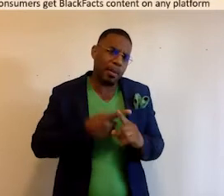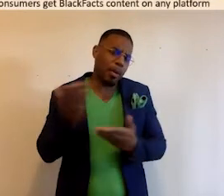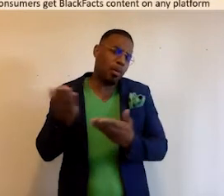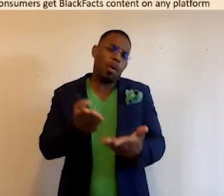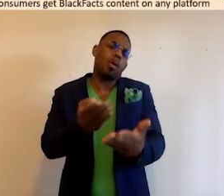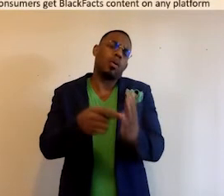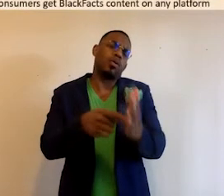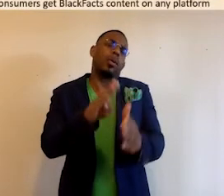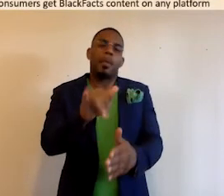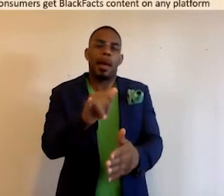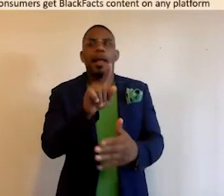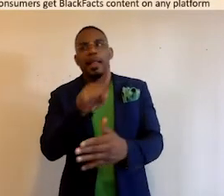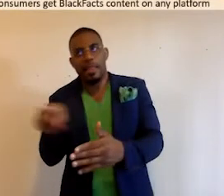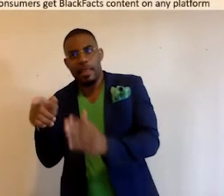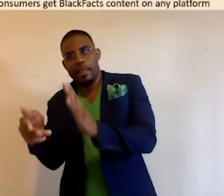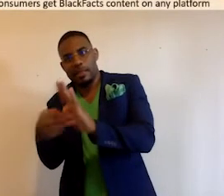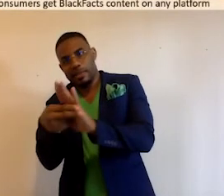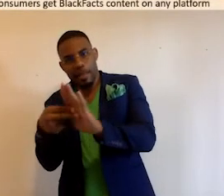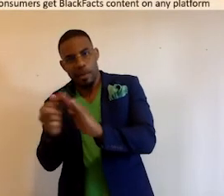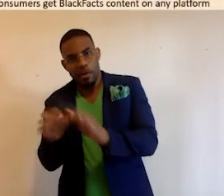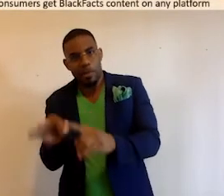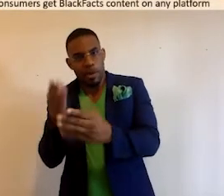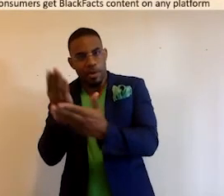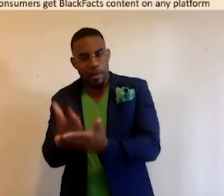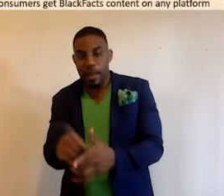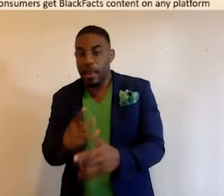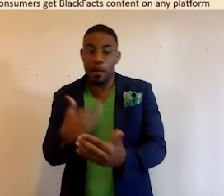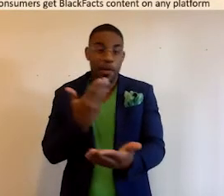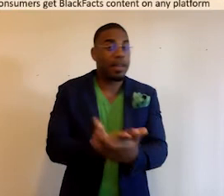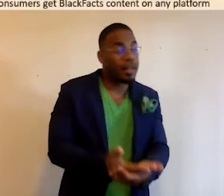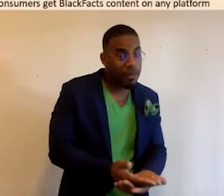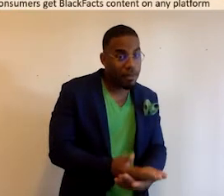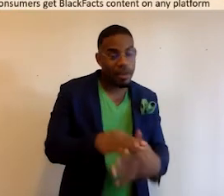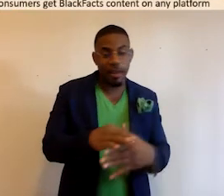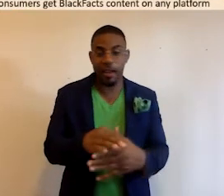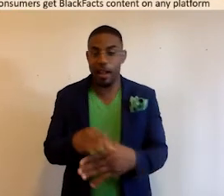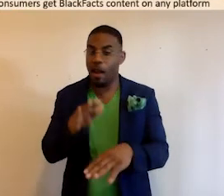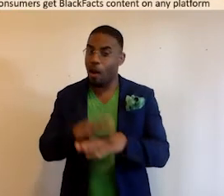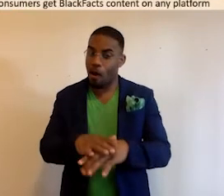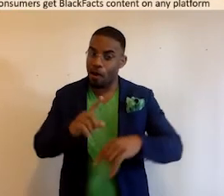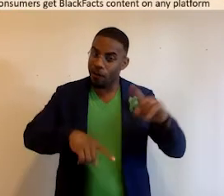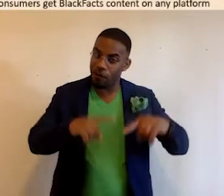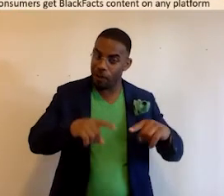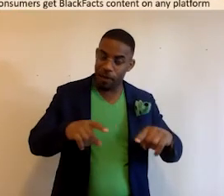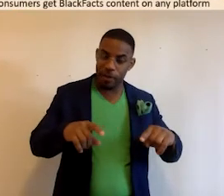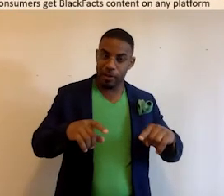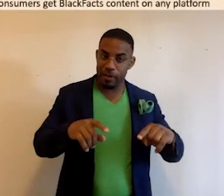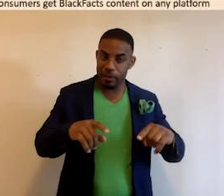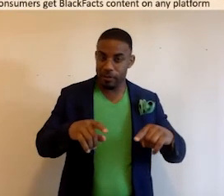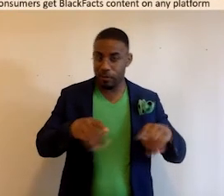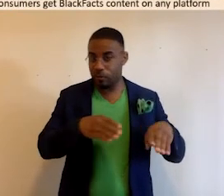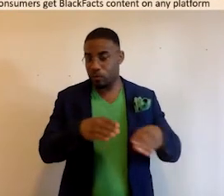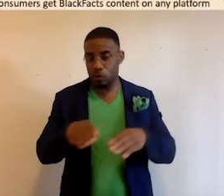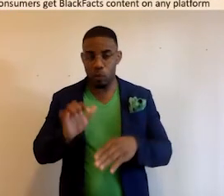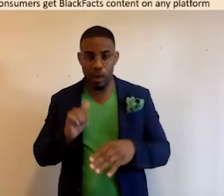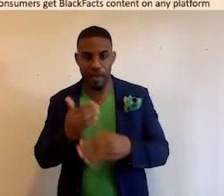to you by, and they get tagged with particular facts. And then we deliver the content on various platforms. We even have widgets